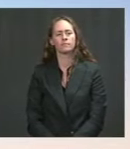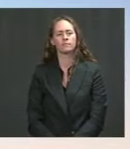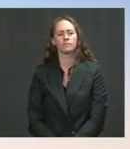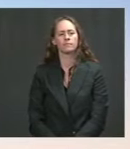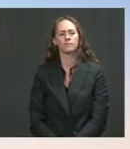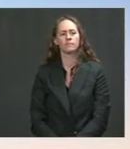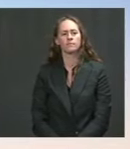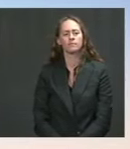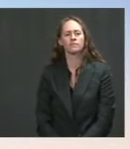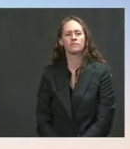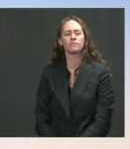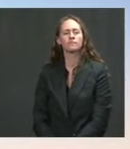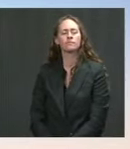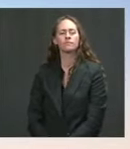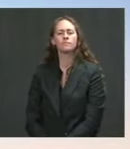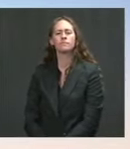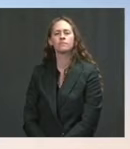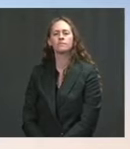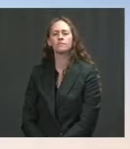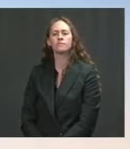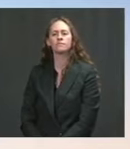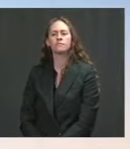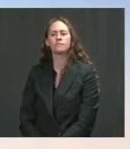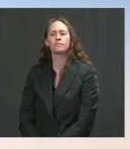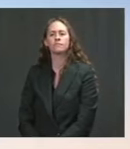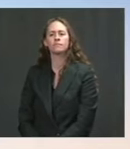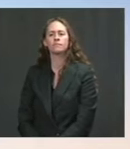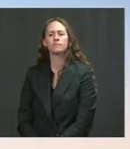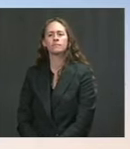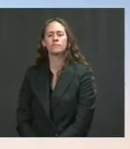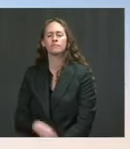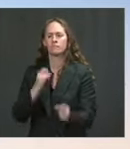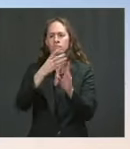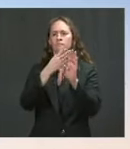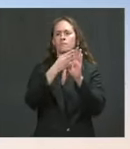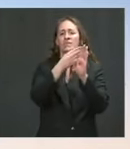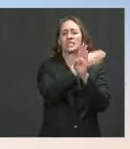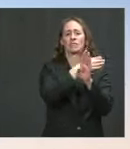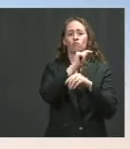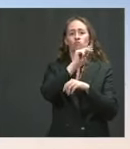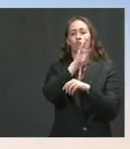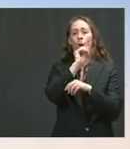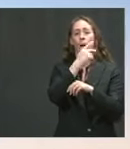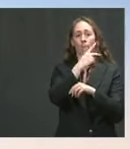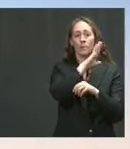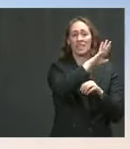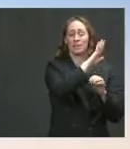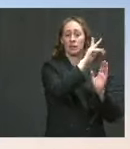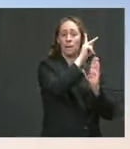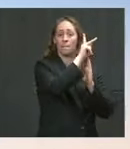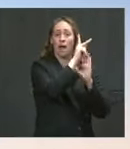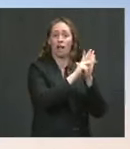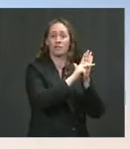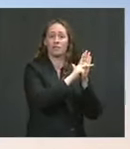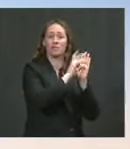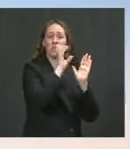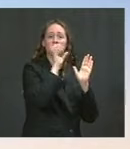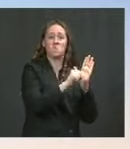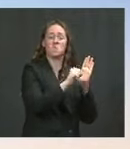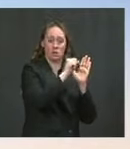not undo this one, particularly since the Taliban have abrogated already what they agreed to back in Doha with